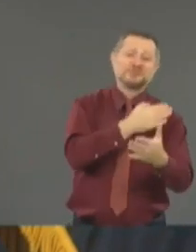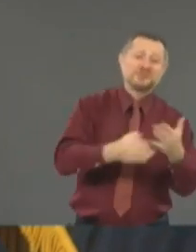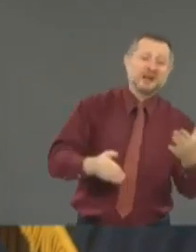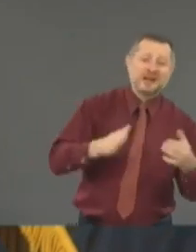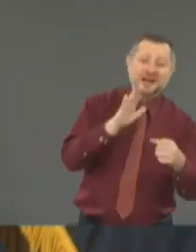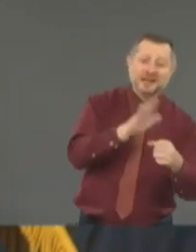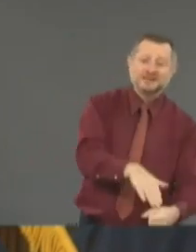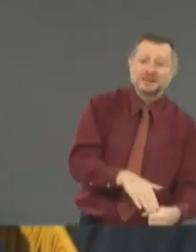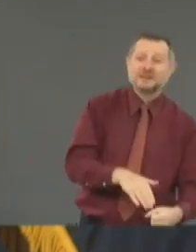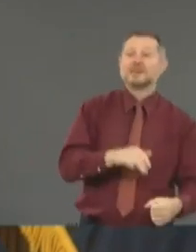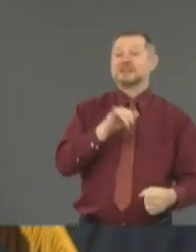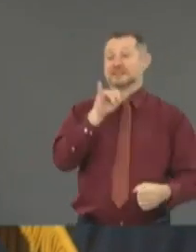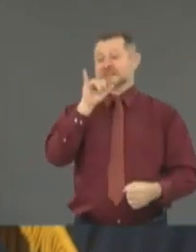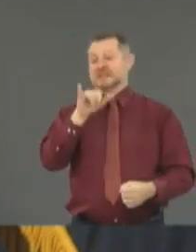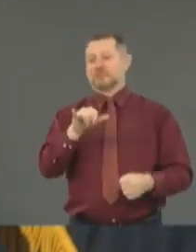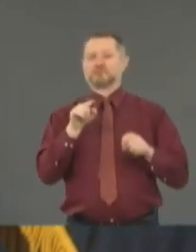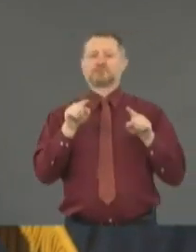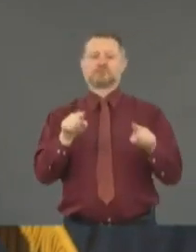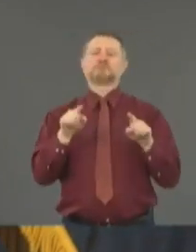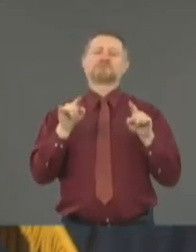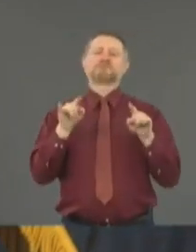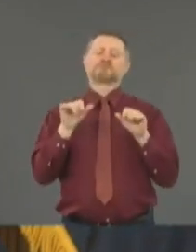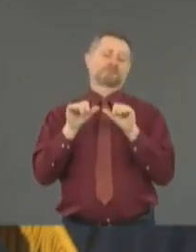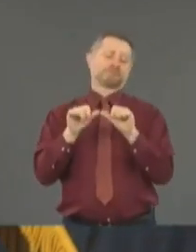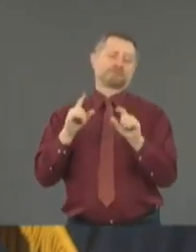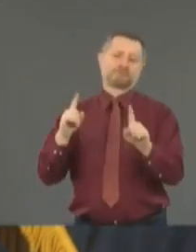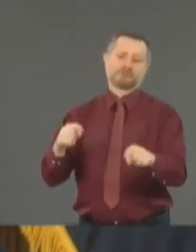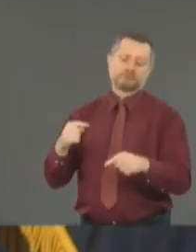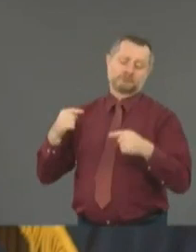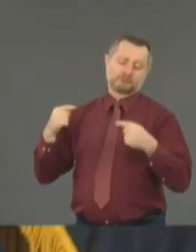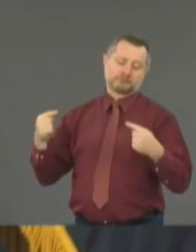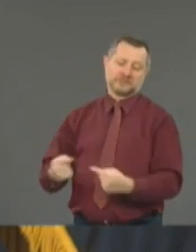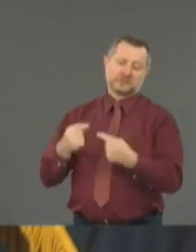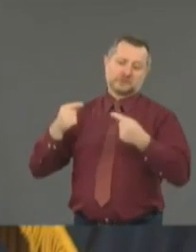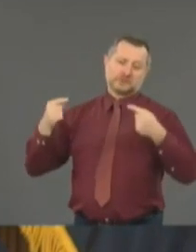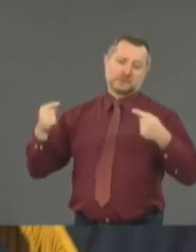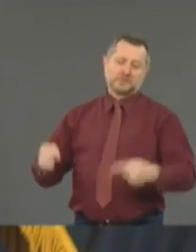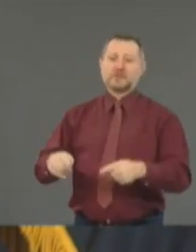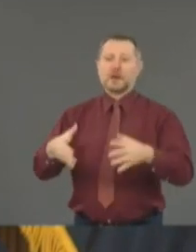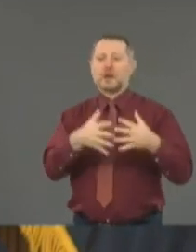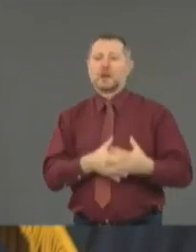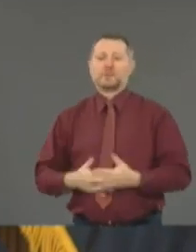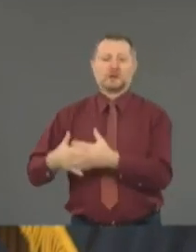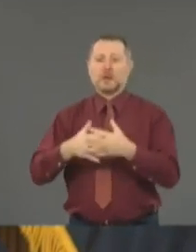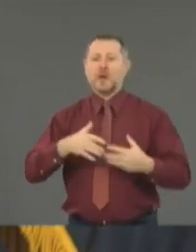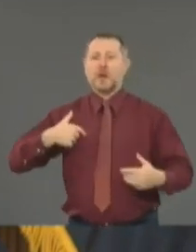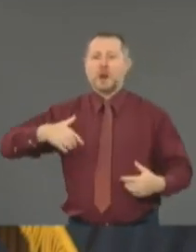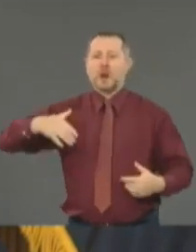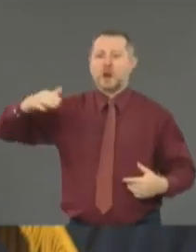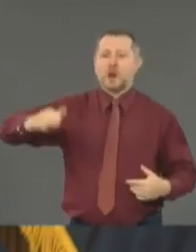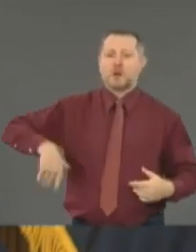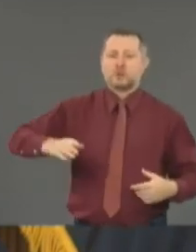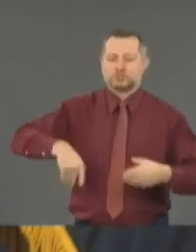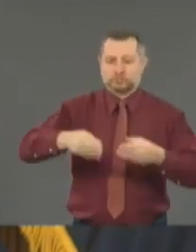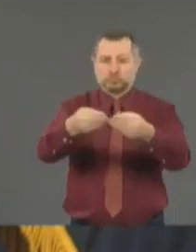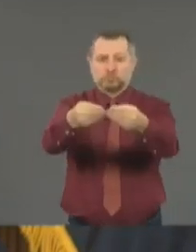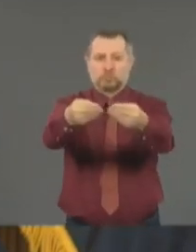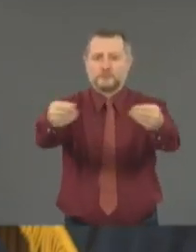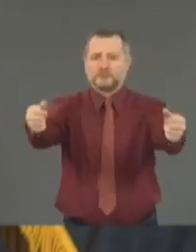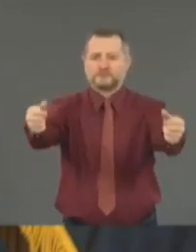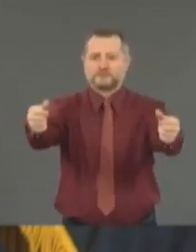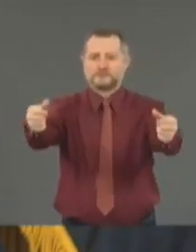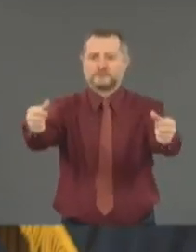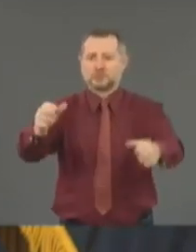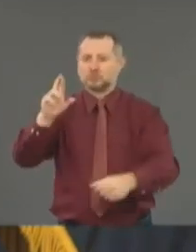sin of this nation. We have never resolved it. Racism and discrimination existed before the